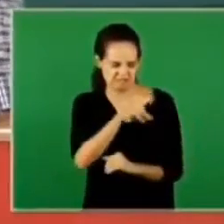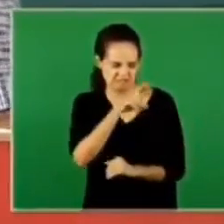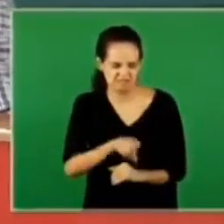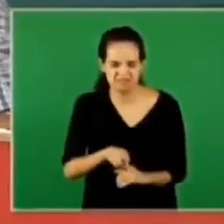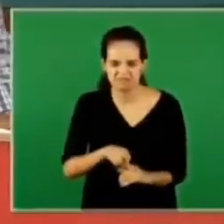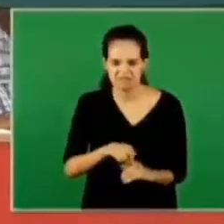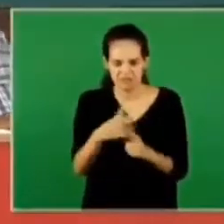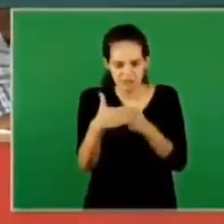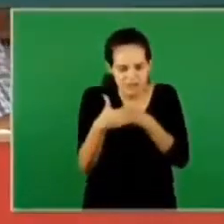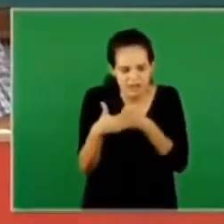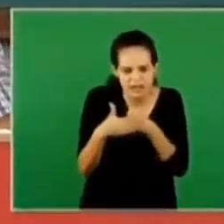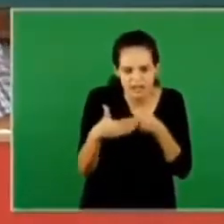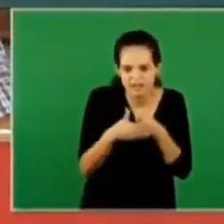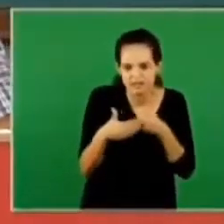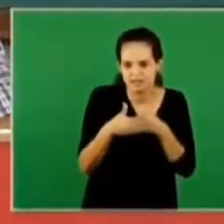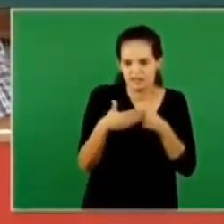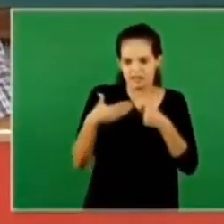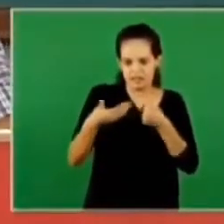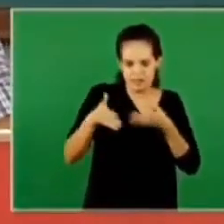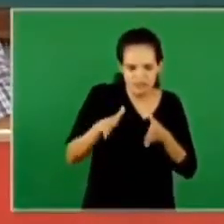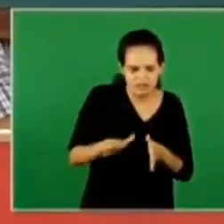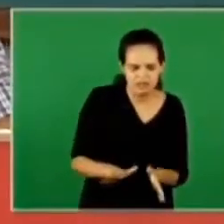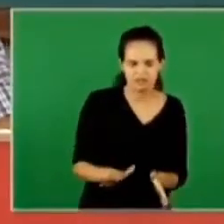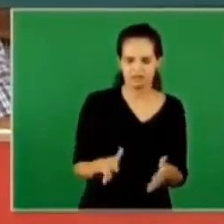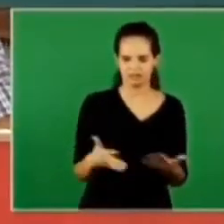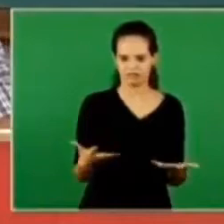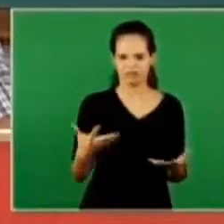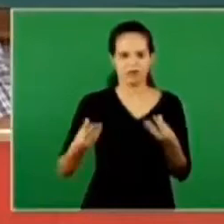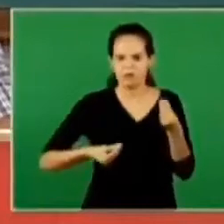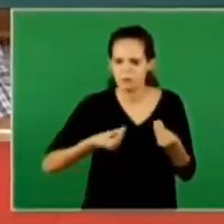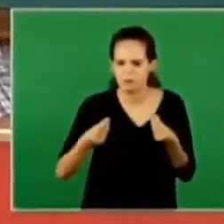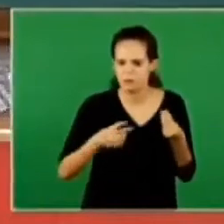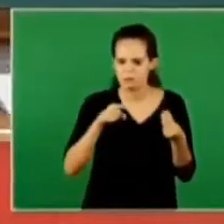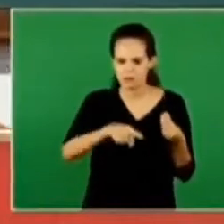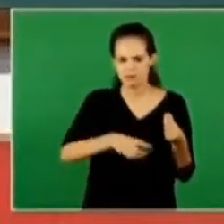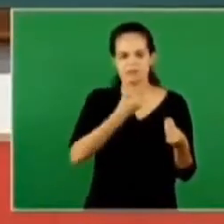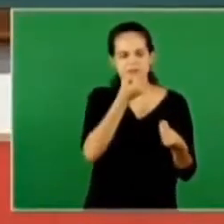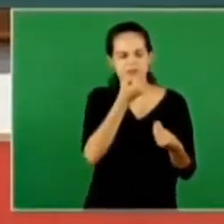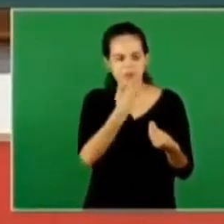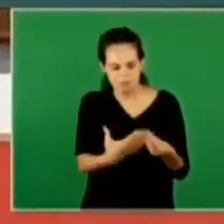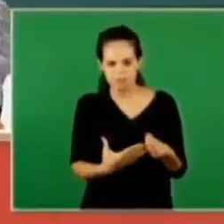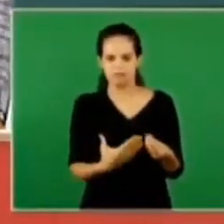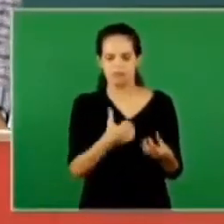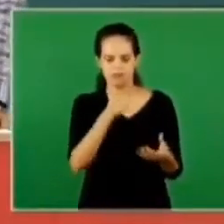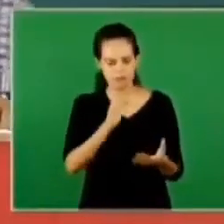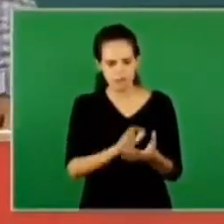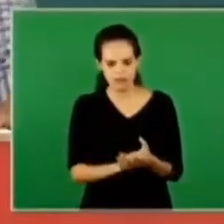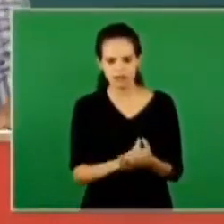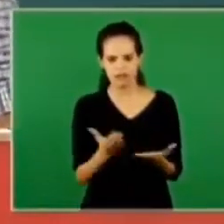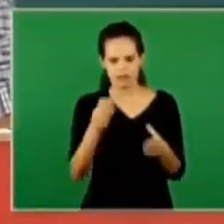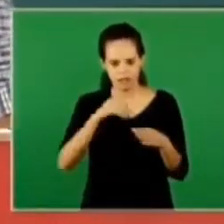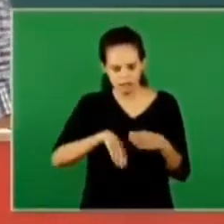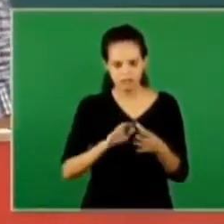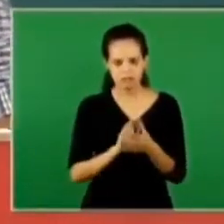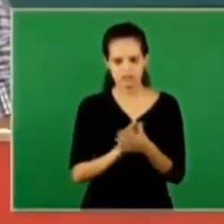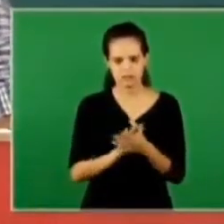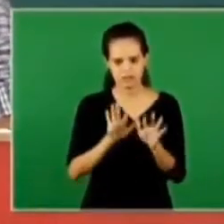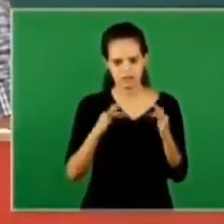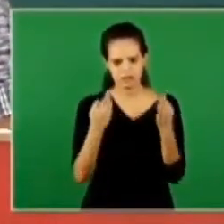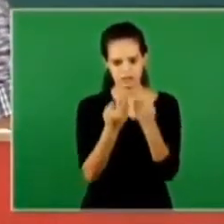food sacrifice for her who can guarantee that she's going to be a virtuous woman in marriage